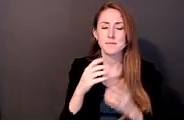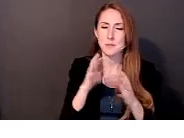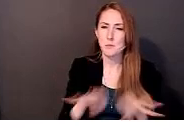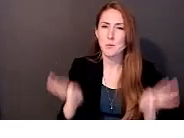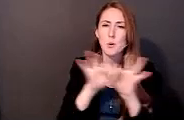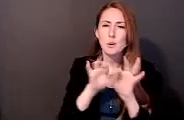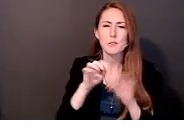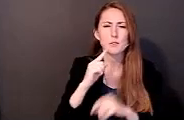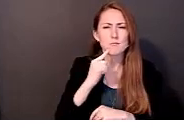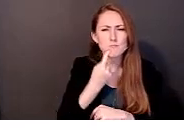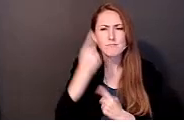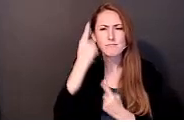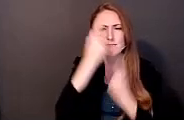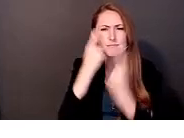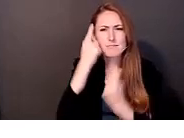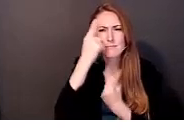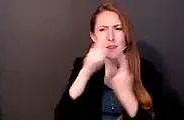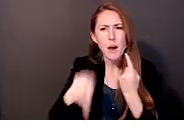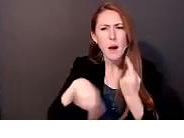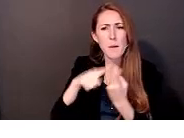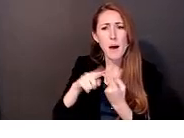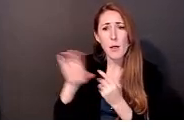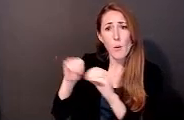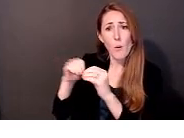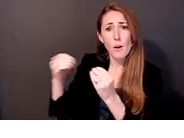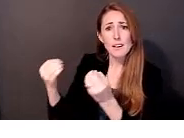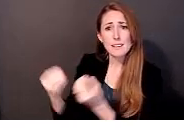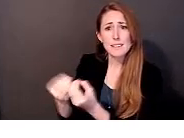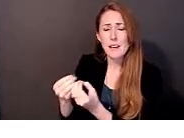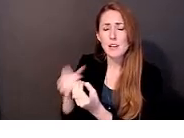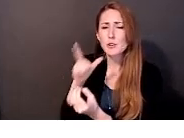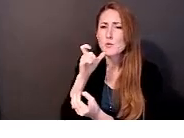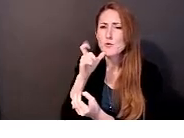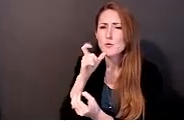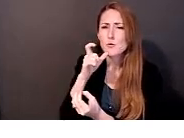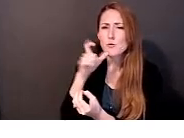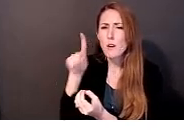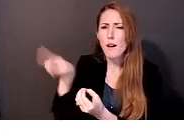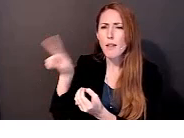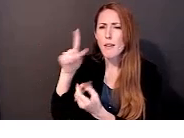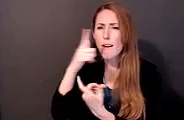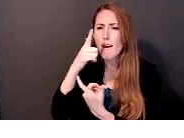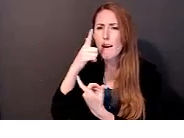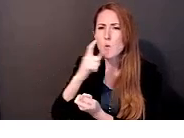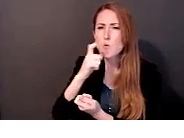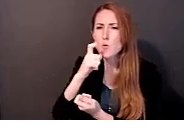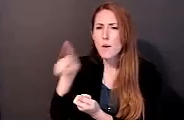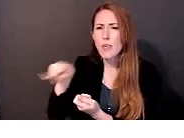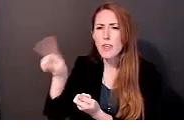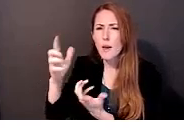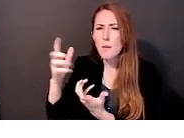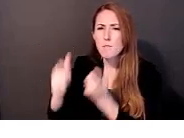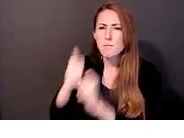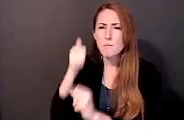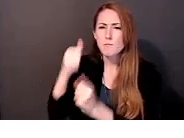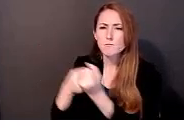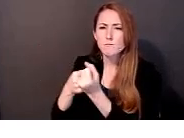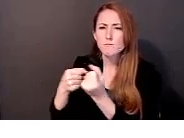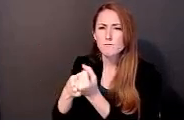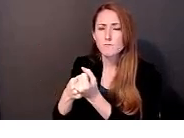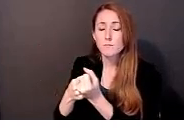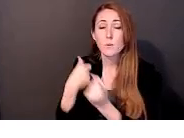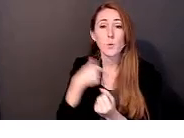the interests of the disseminating organization to consider whose interests they have most in mind. For instance, we noted in